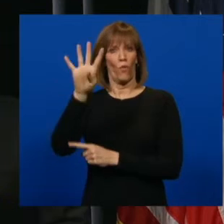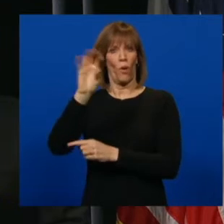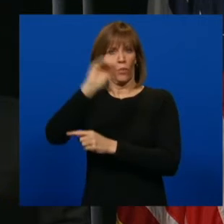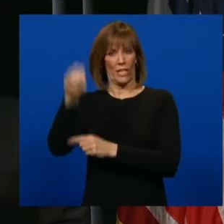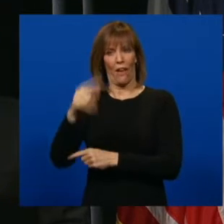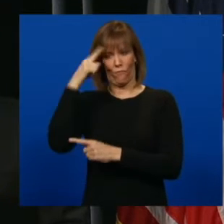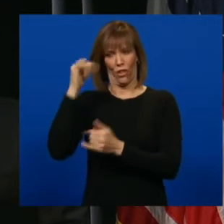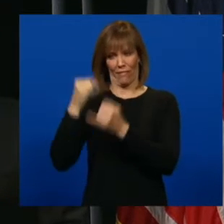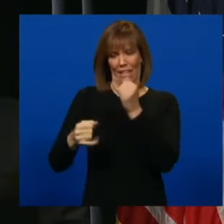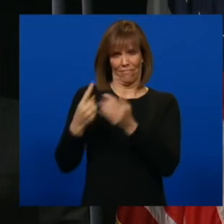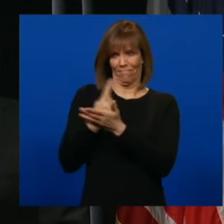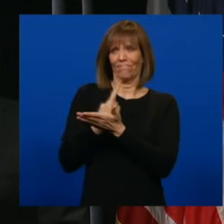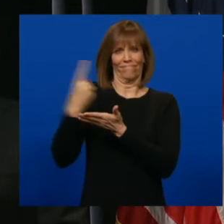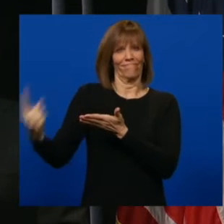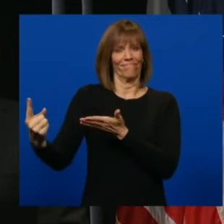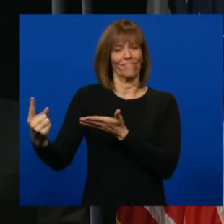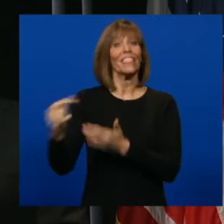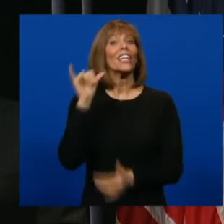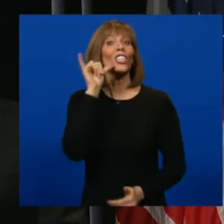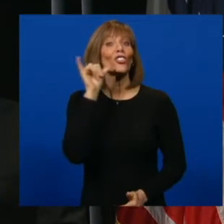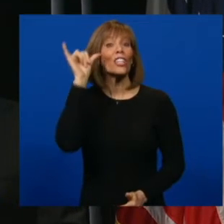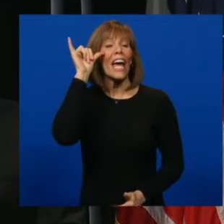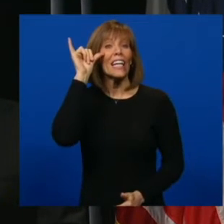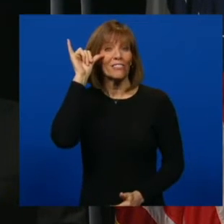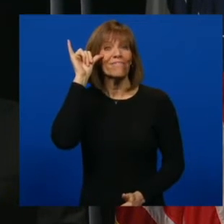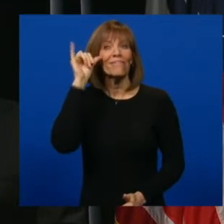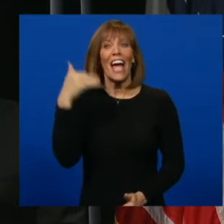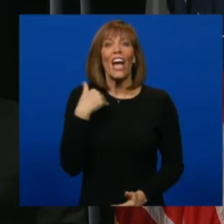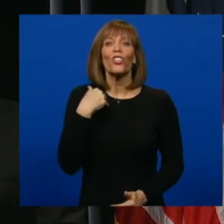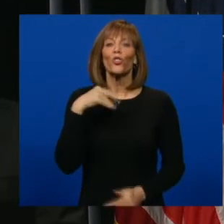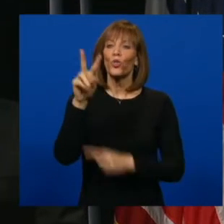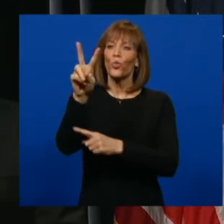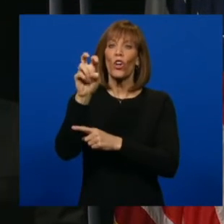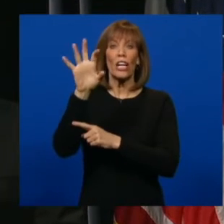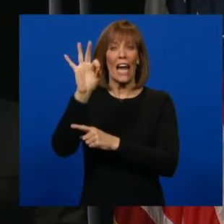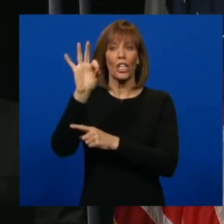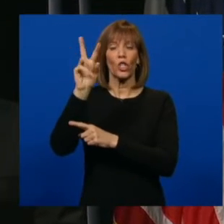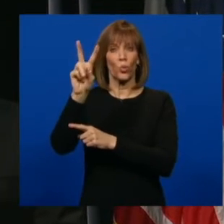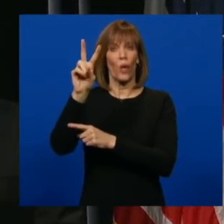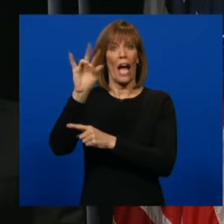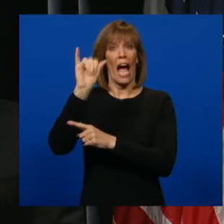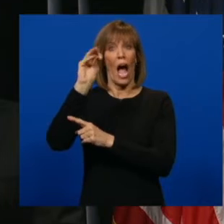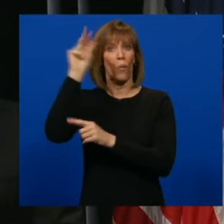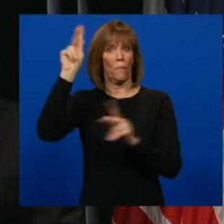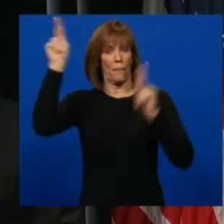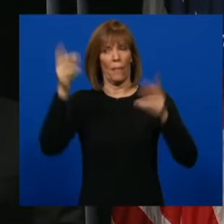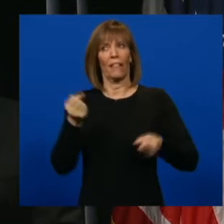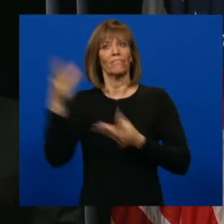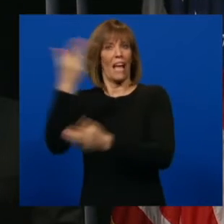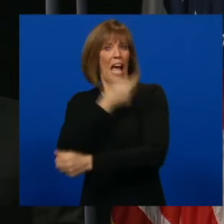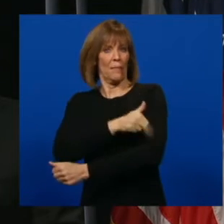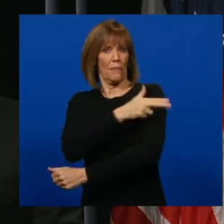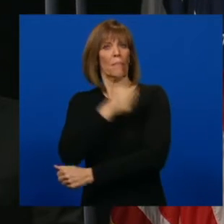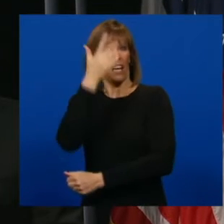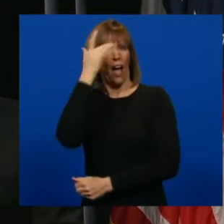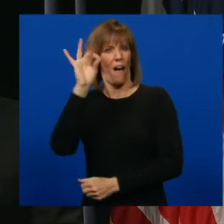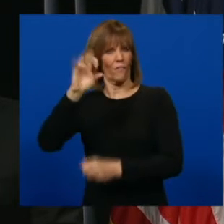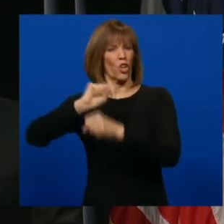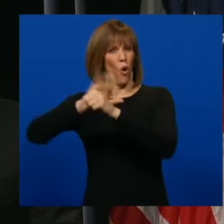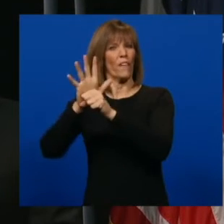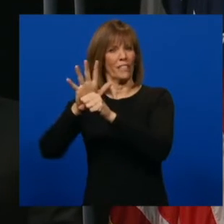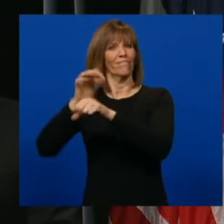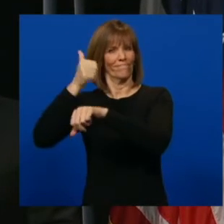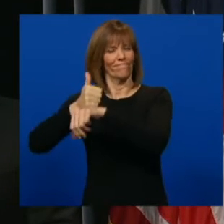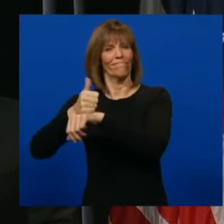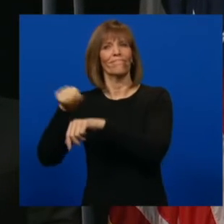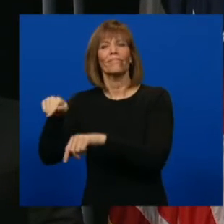over the last seven. Yesterday, there were 292 Iowans hospitalized due to COVID-19. That